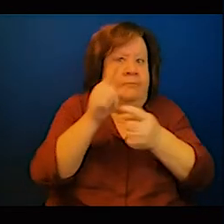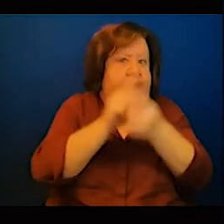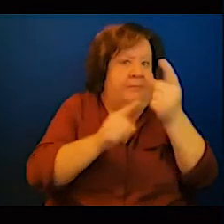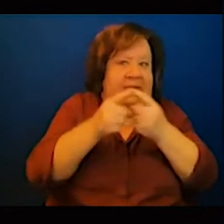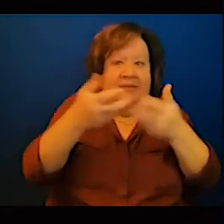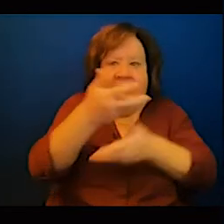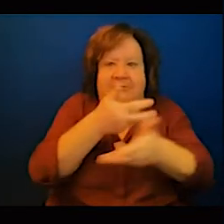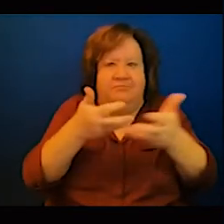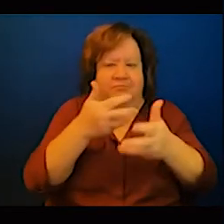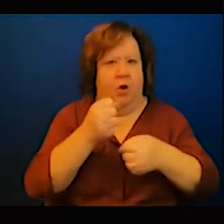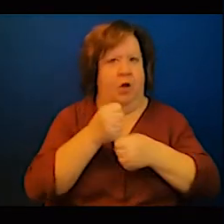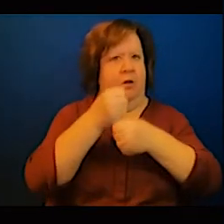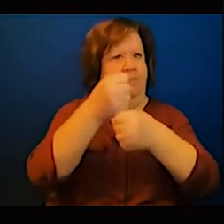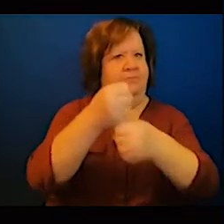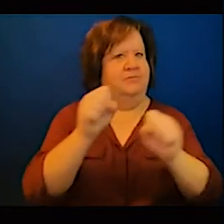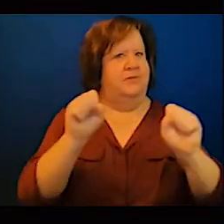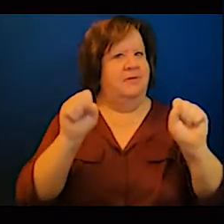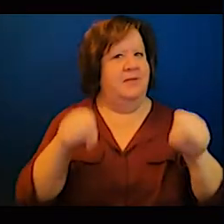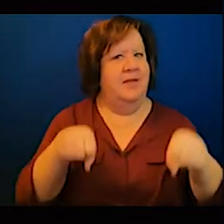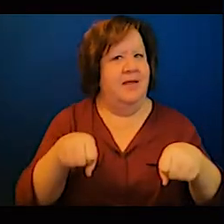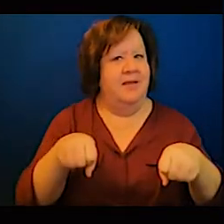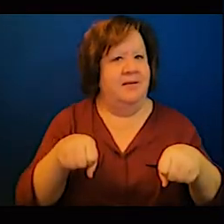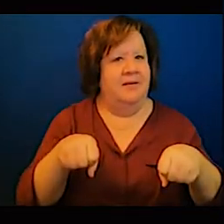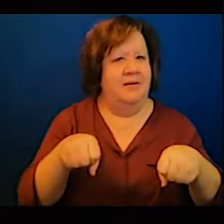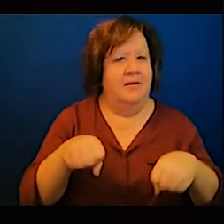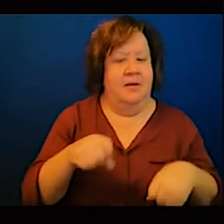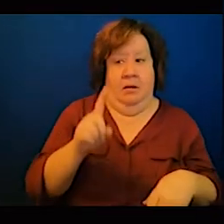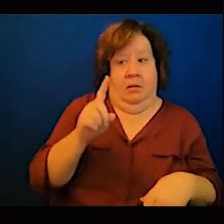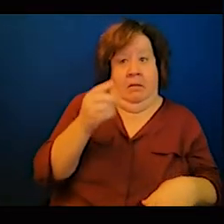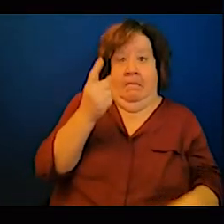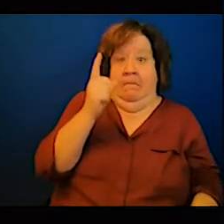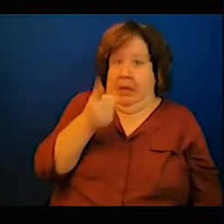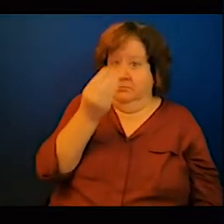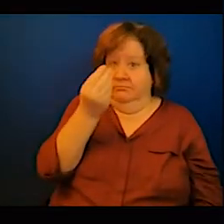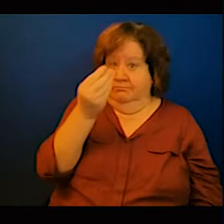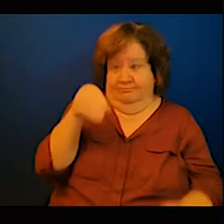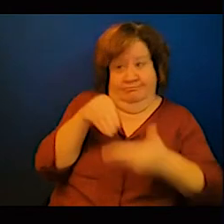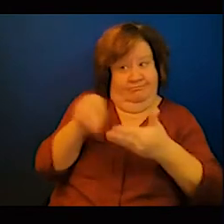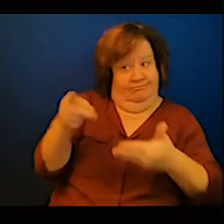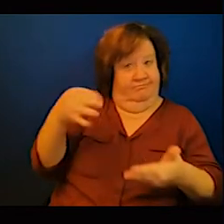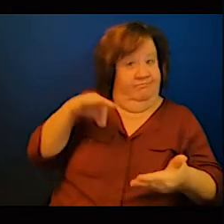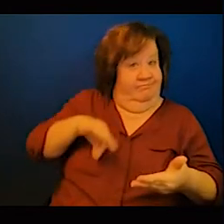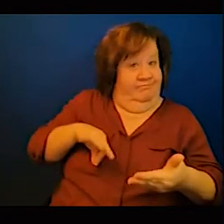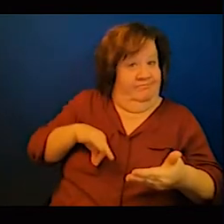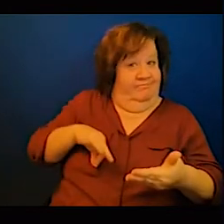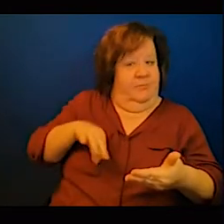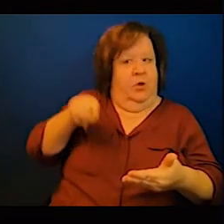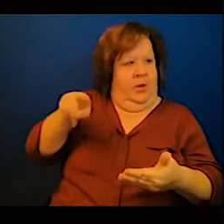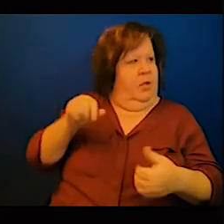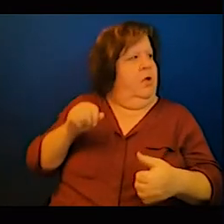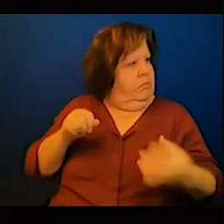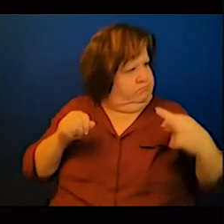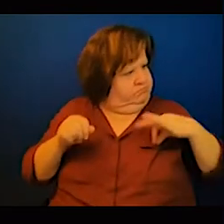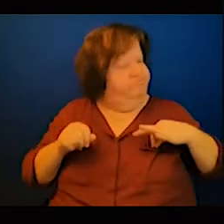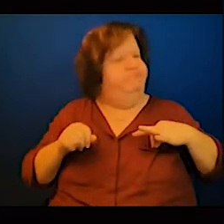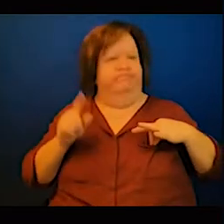sectors is it done to I leave it there so literally